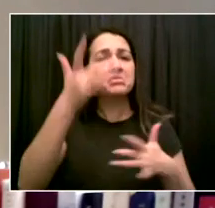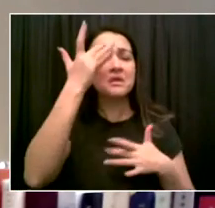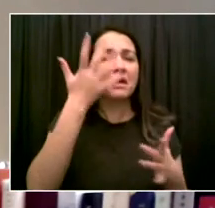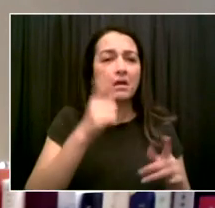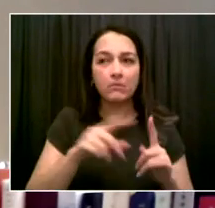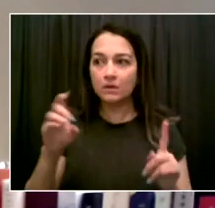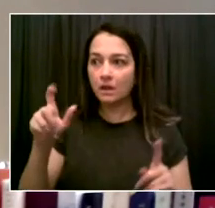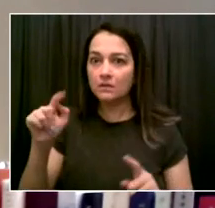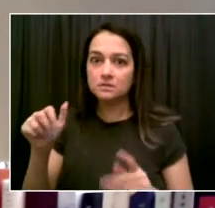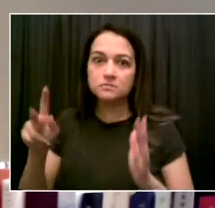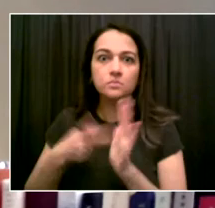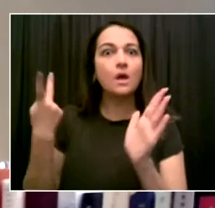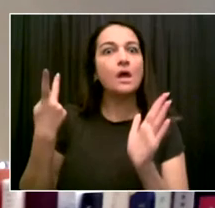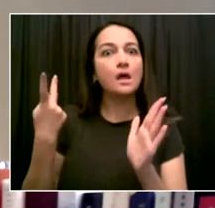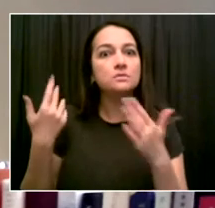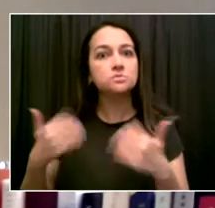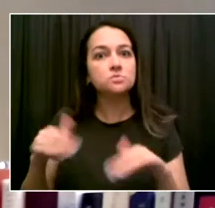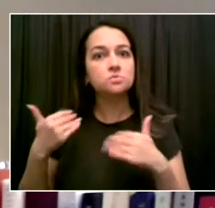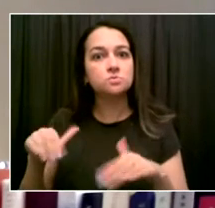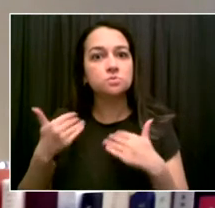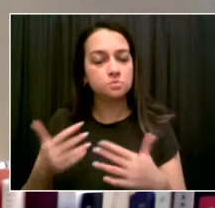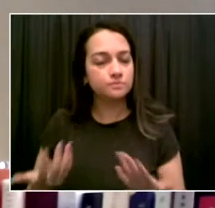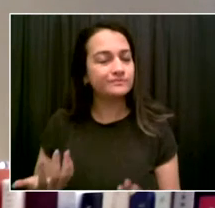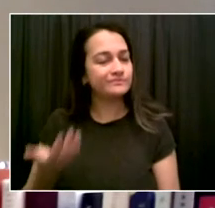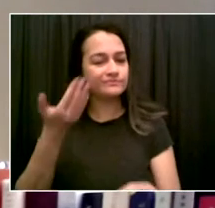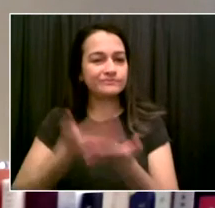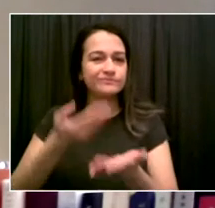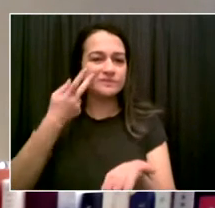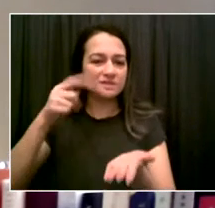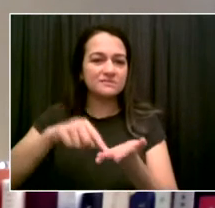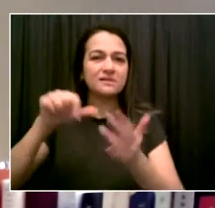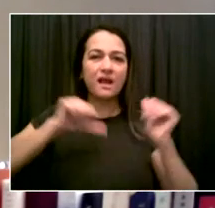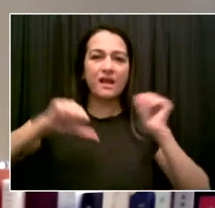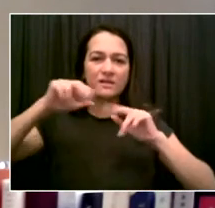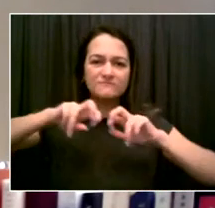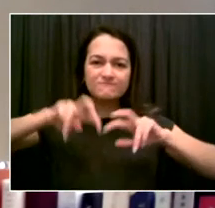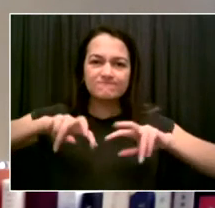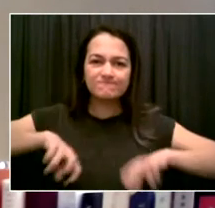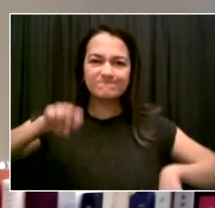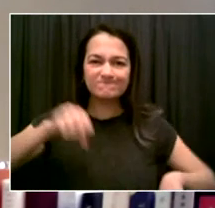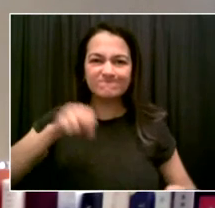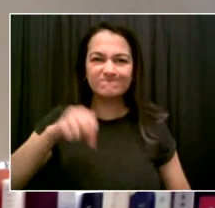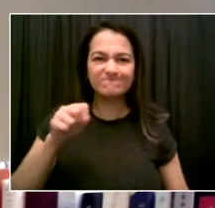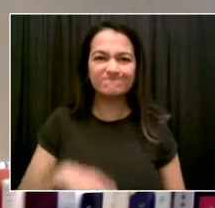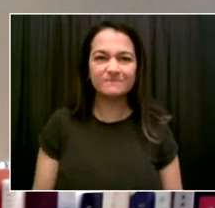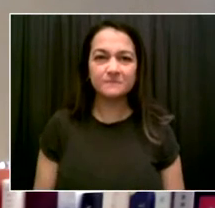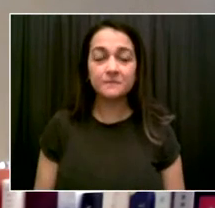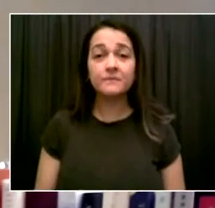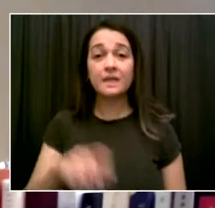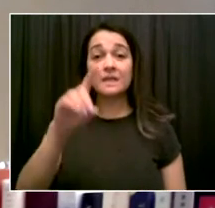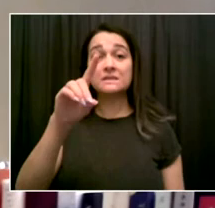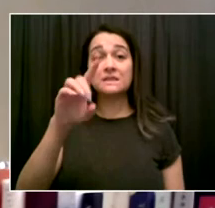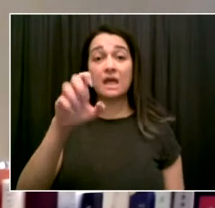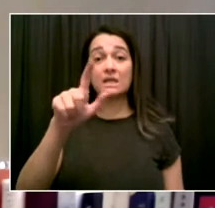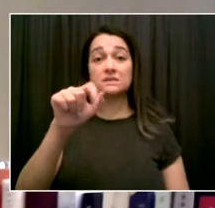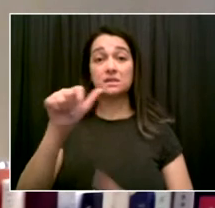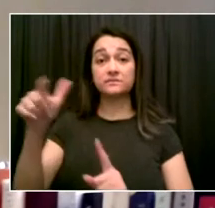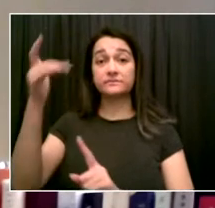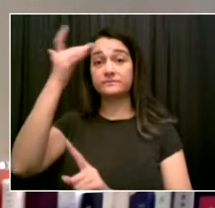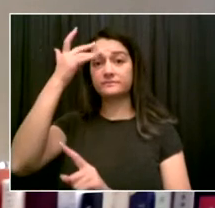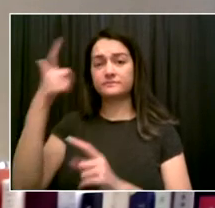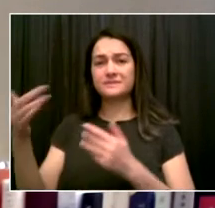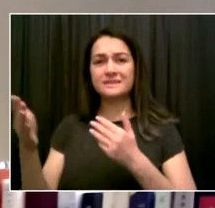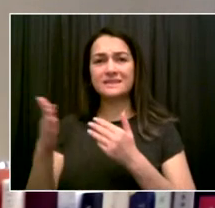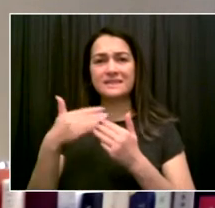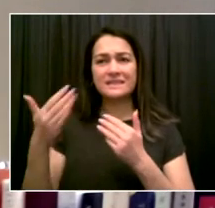throat as they would have had with earlier strains of the virus. More virus means more virus contagious and also more